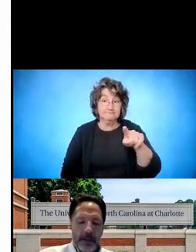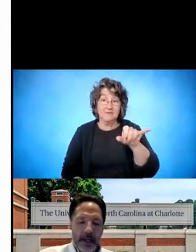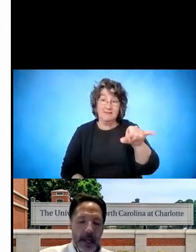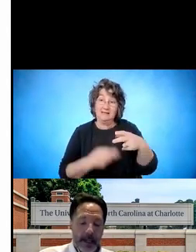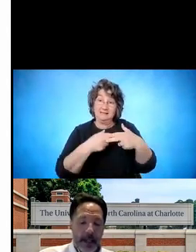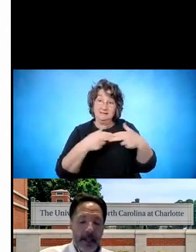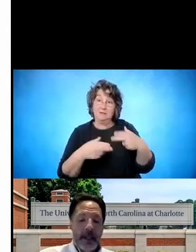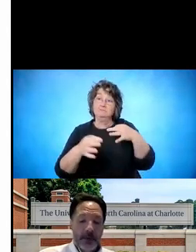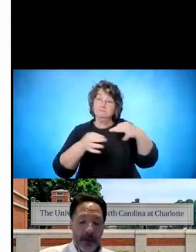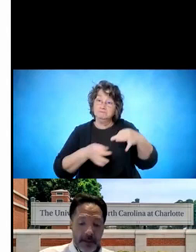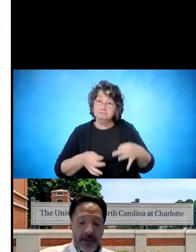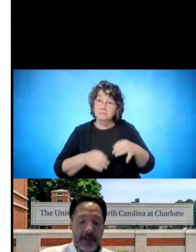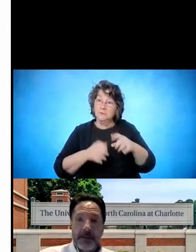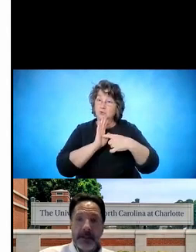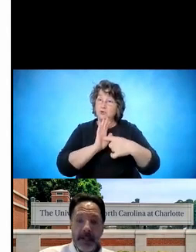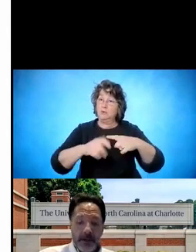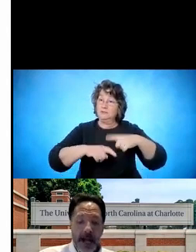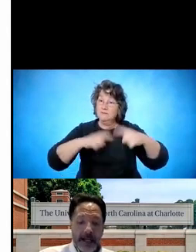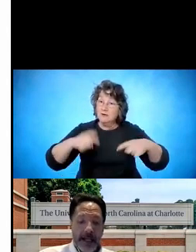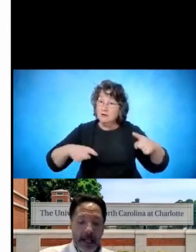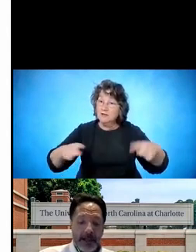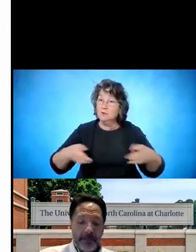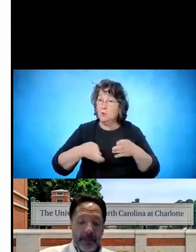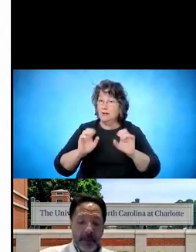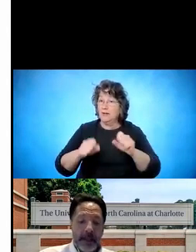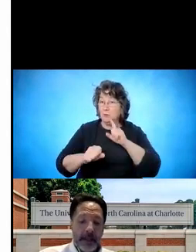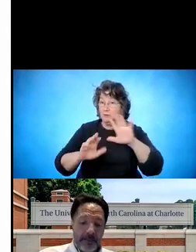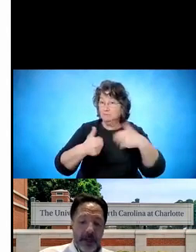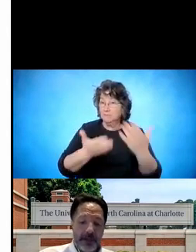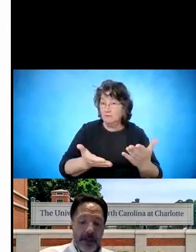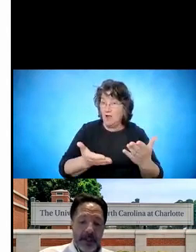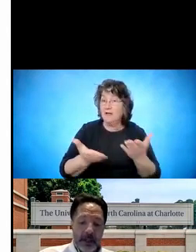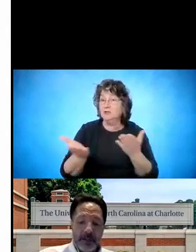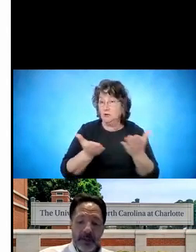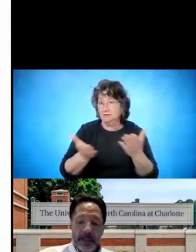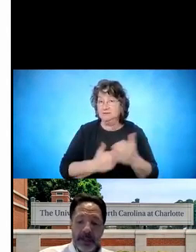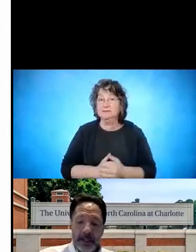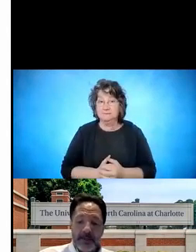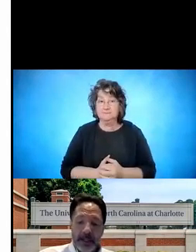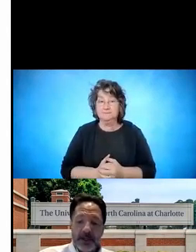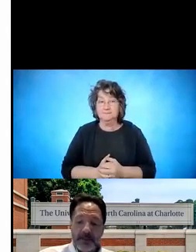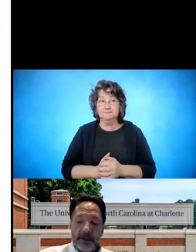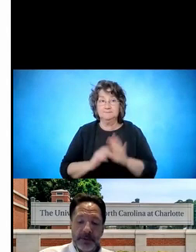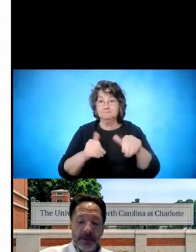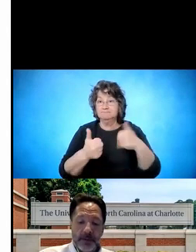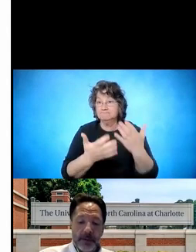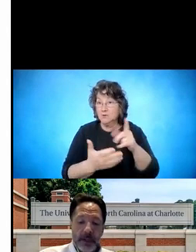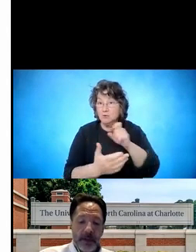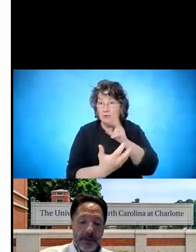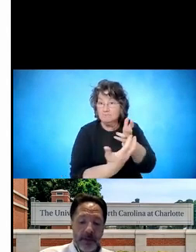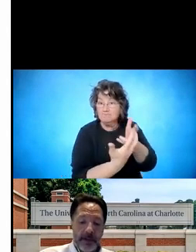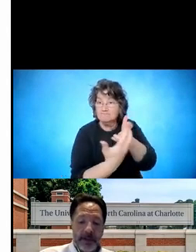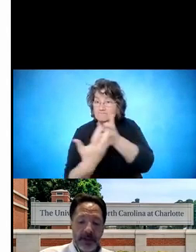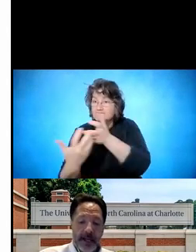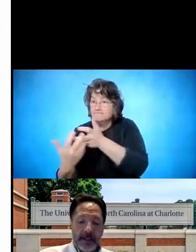-employment and transition services under IDA. Delivery should be tailored to meet the needs of each individual student,